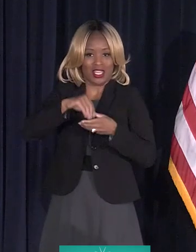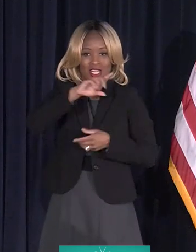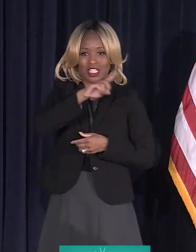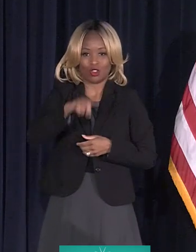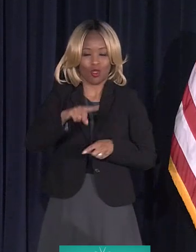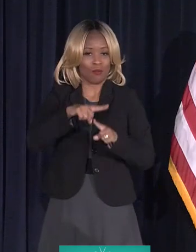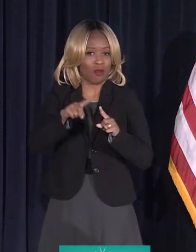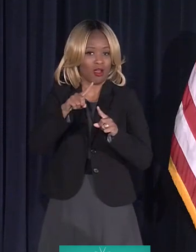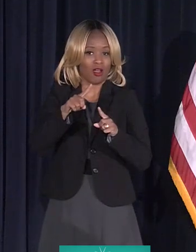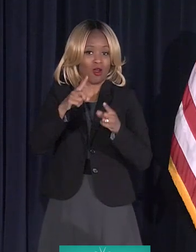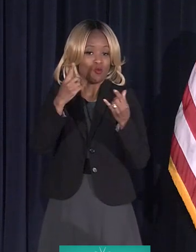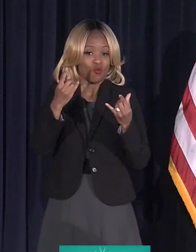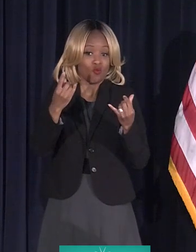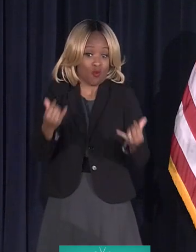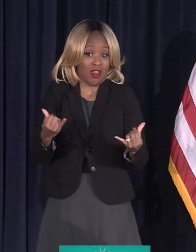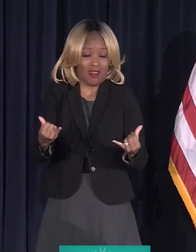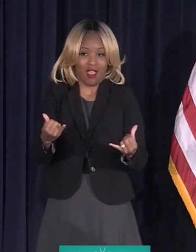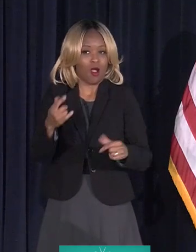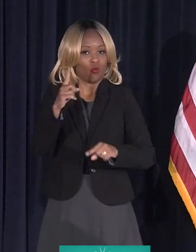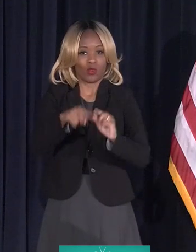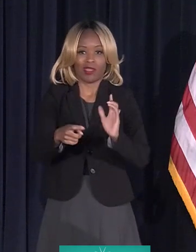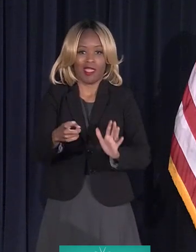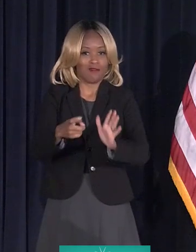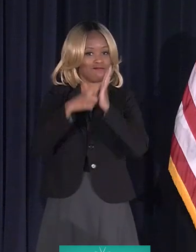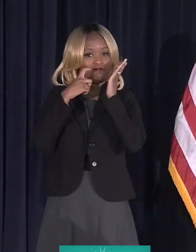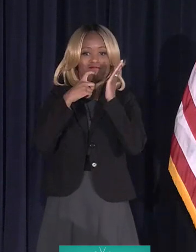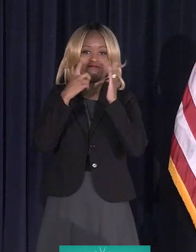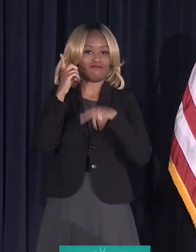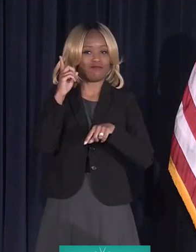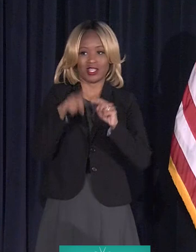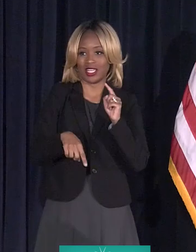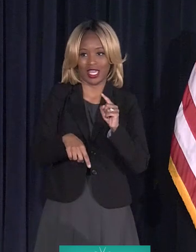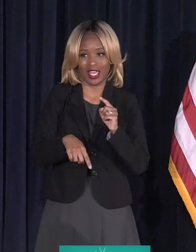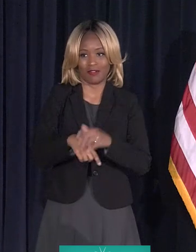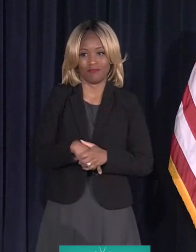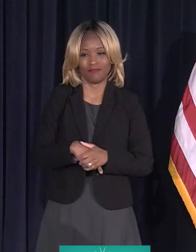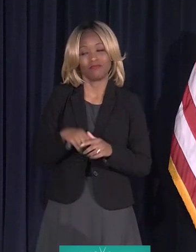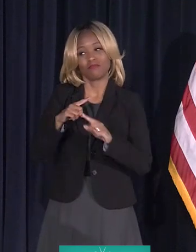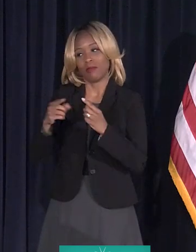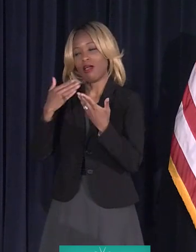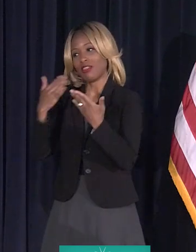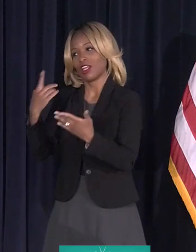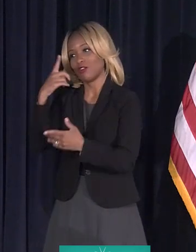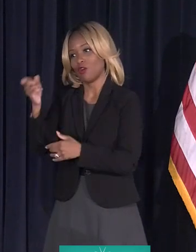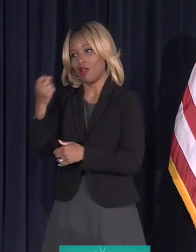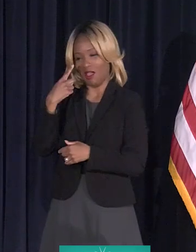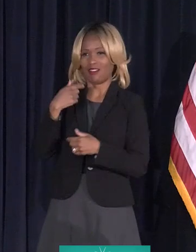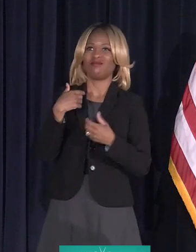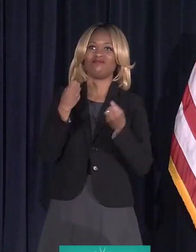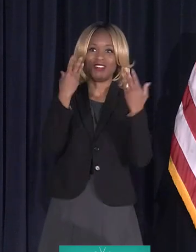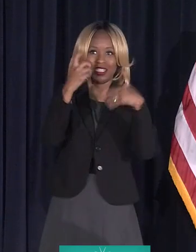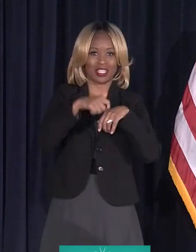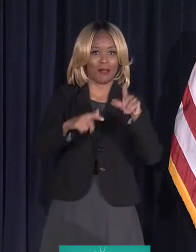able to require them to. Okay. But thank you for the question. I get asked that a lot.